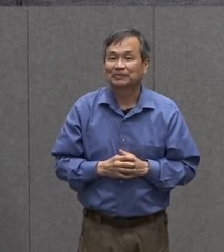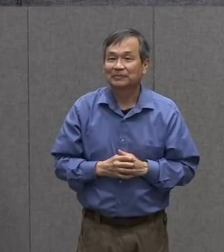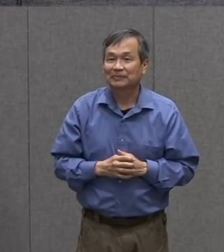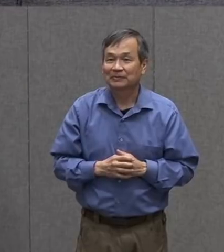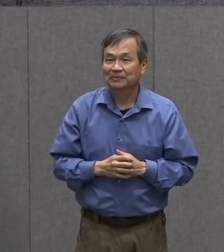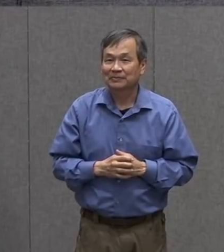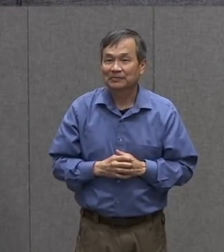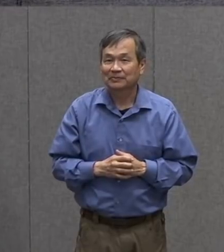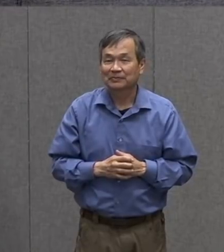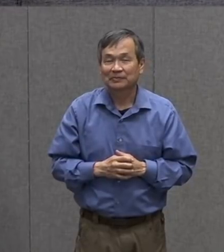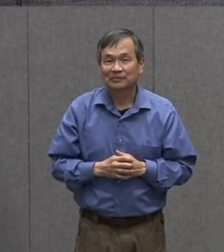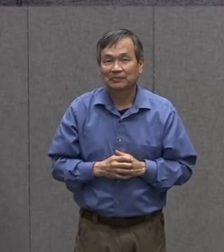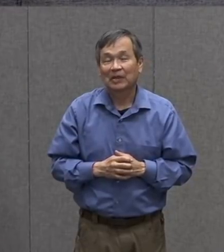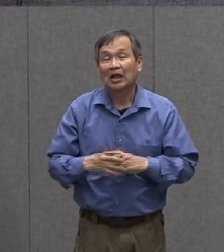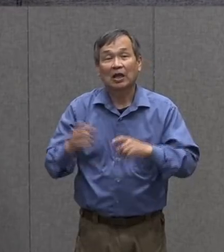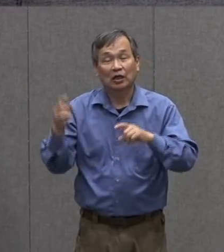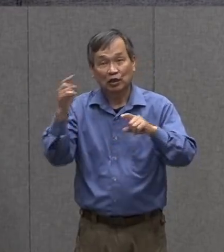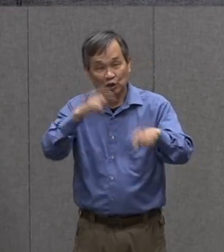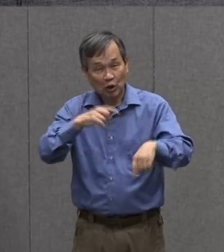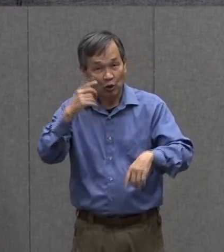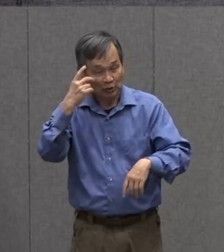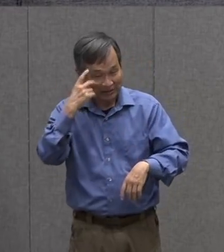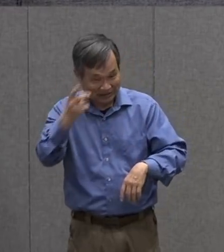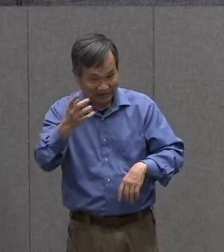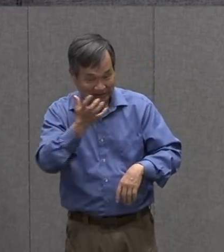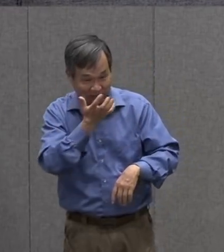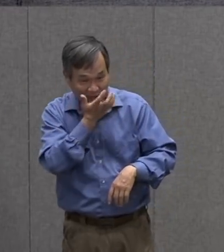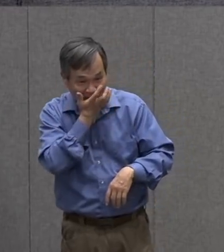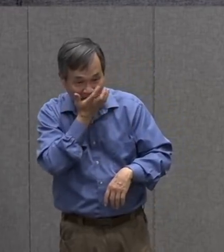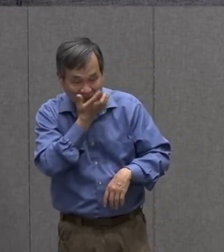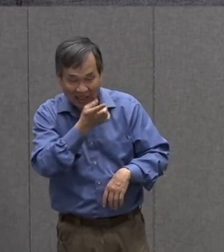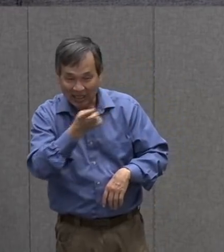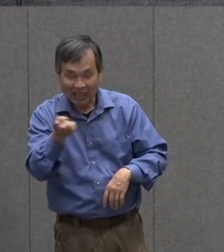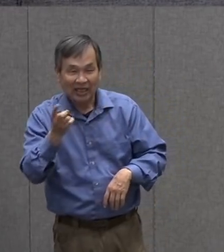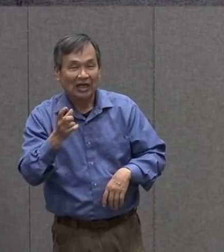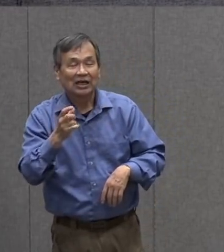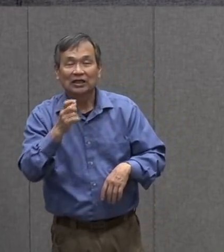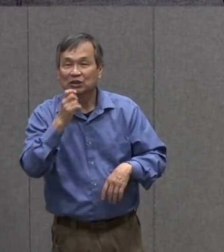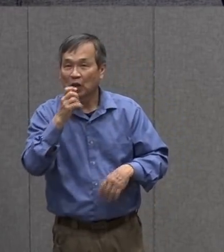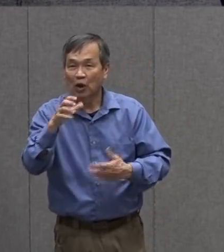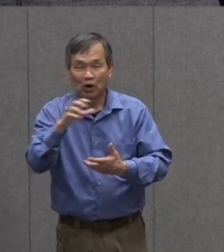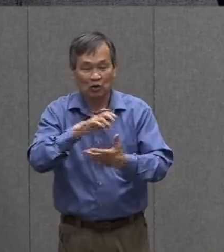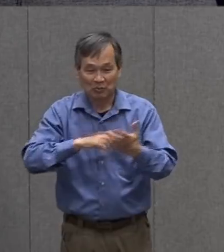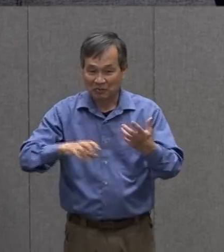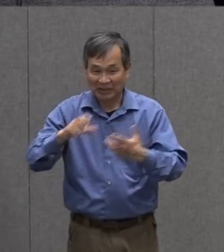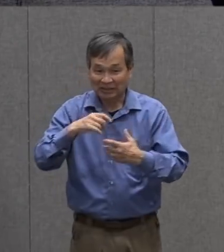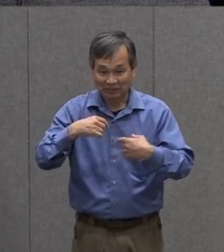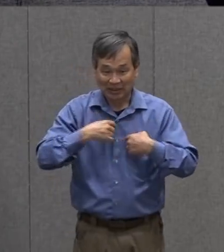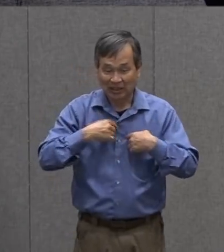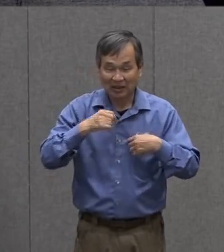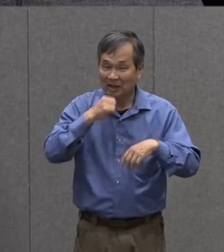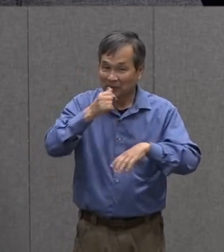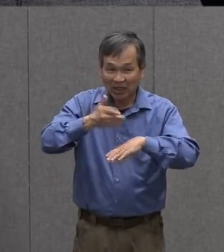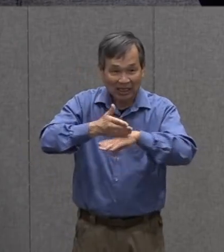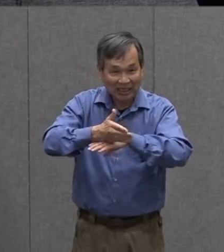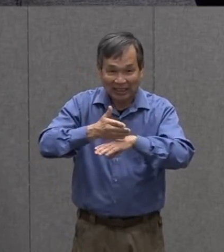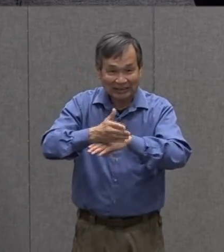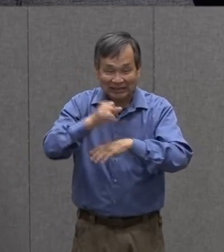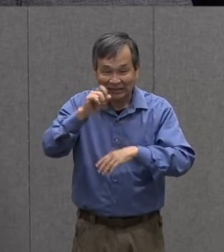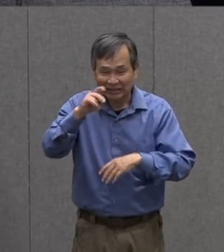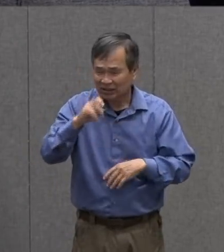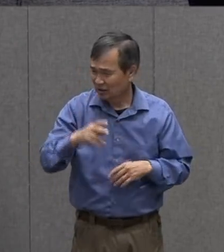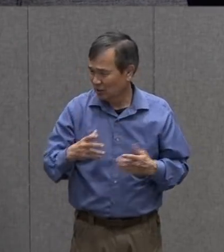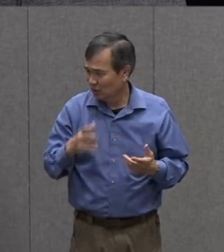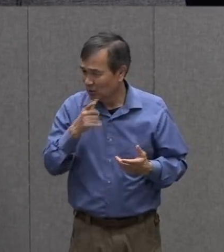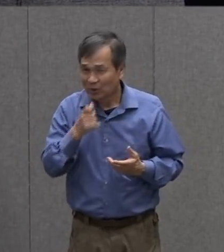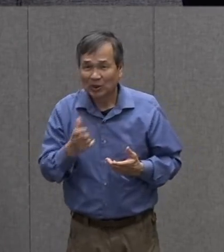Slide out to the grass to see me, another animal said. Don't get me mixed up with a stick. What? Who looks